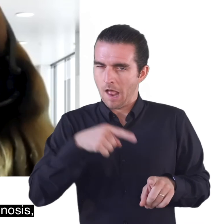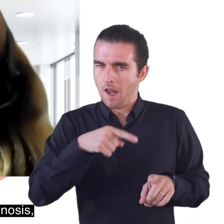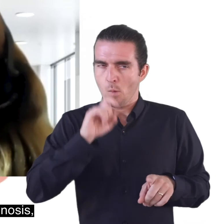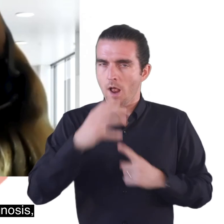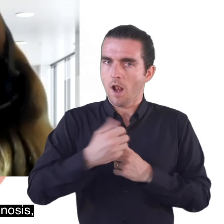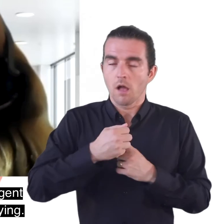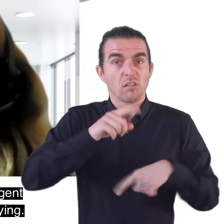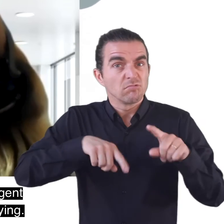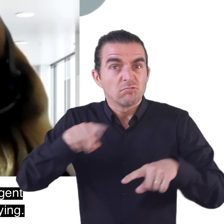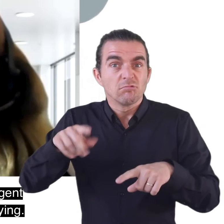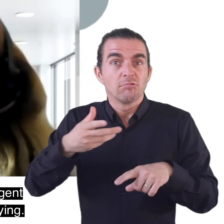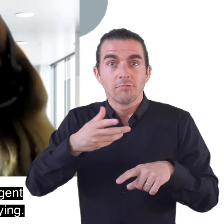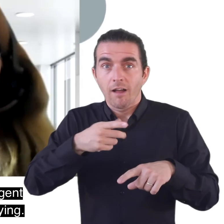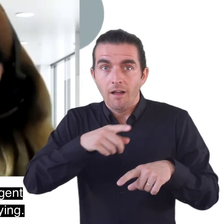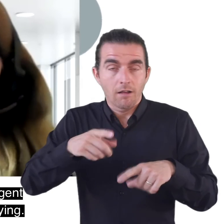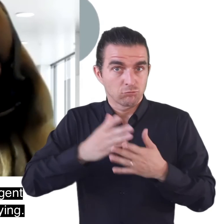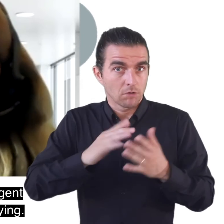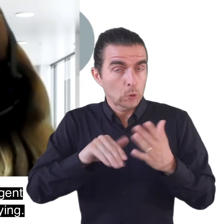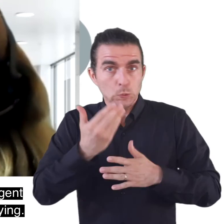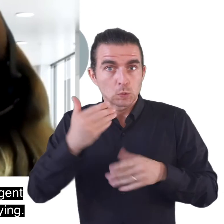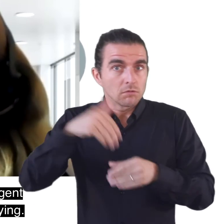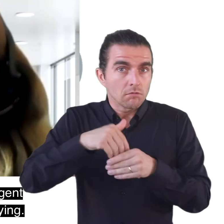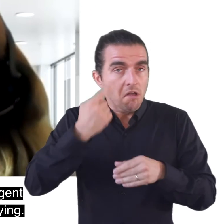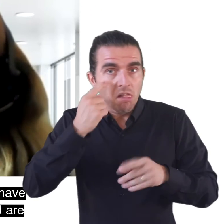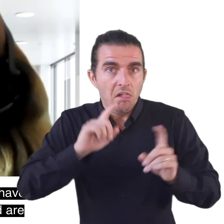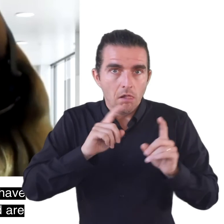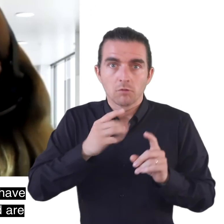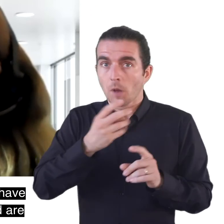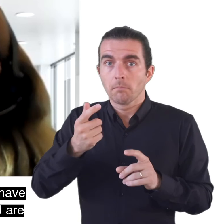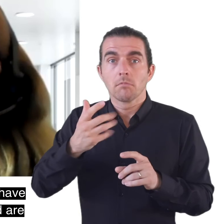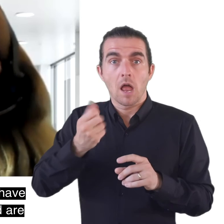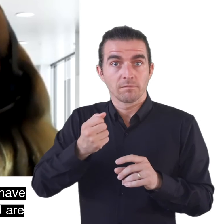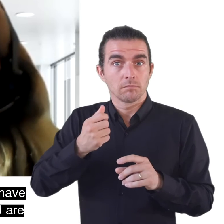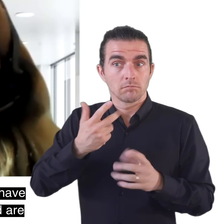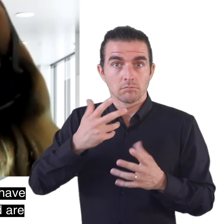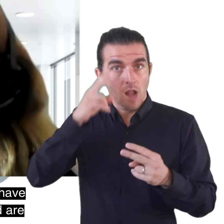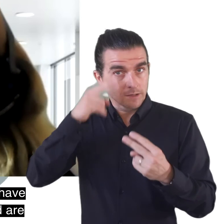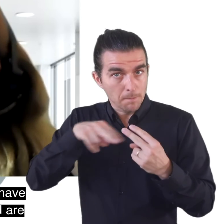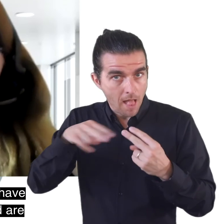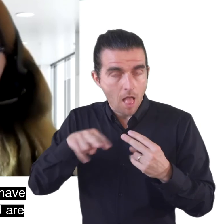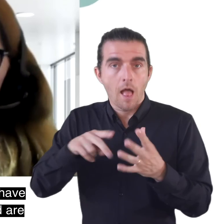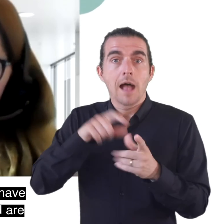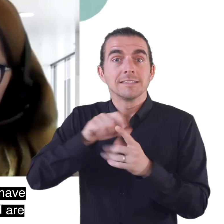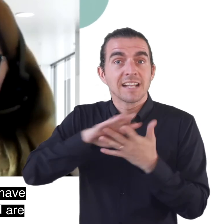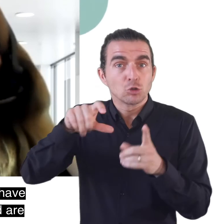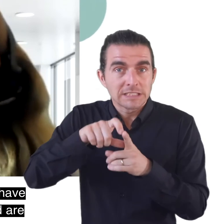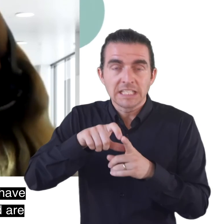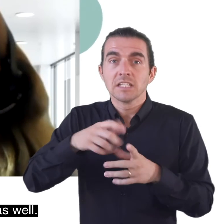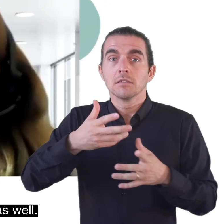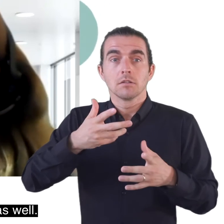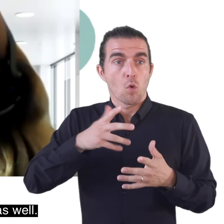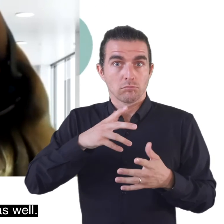um some are neurodivergent themselves and identifying we we've got people who have fast barriers adhd